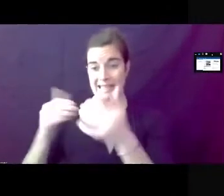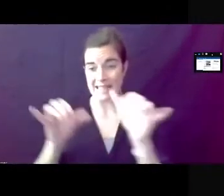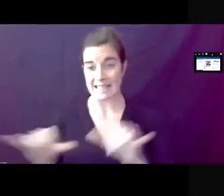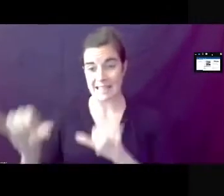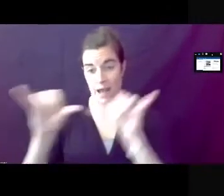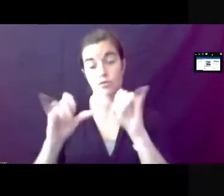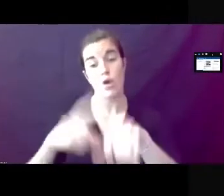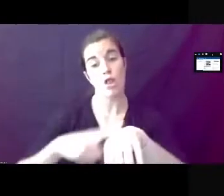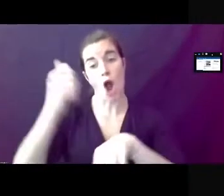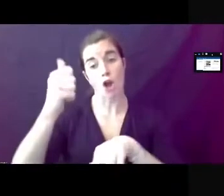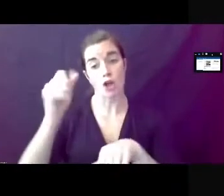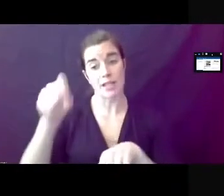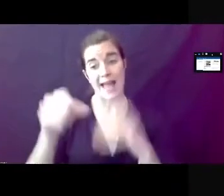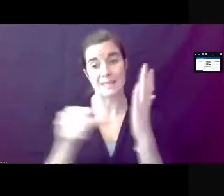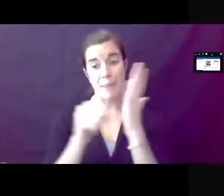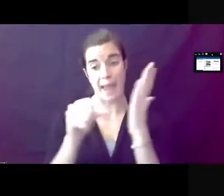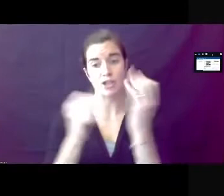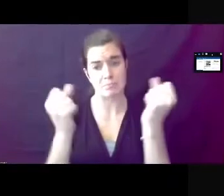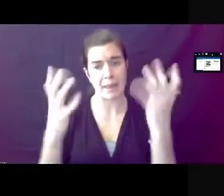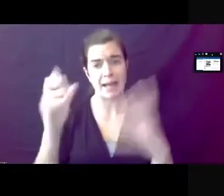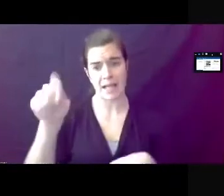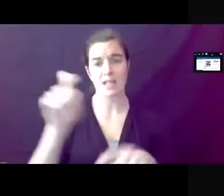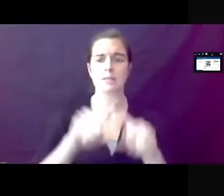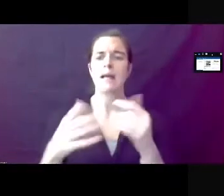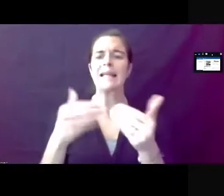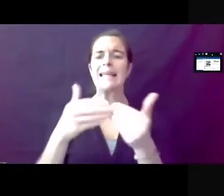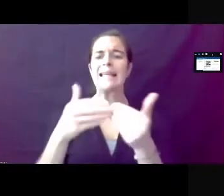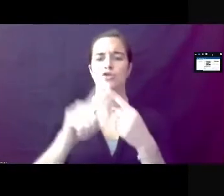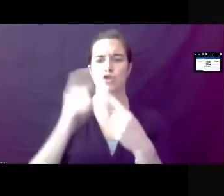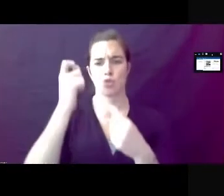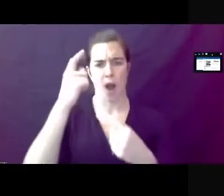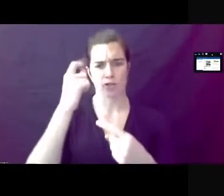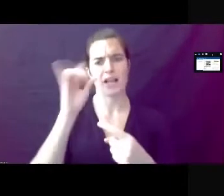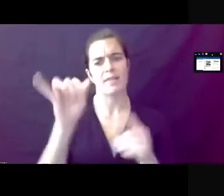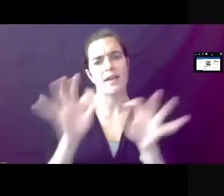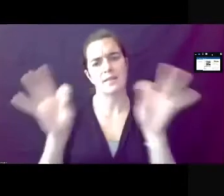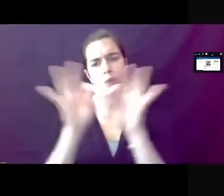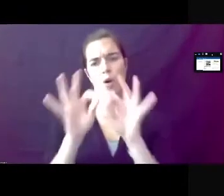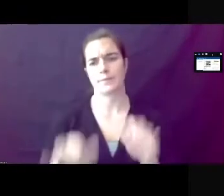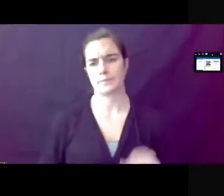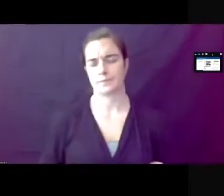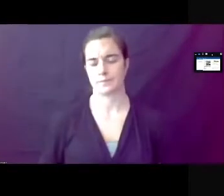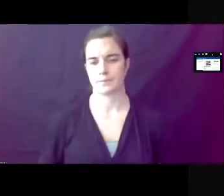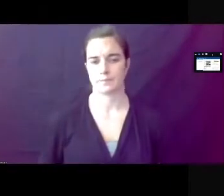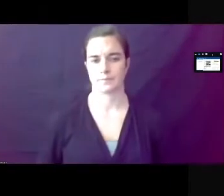longer, it should be easier to understand, which we thought was a pretty valuable trade-off.